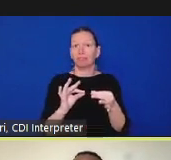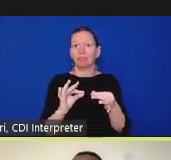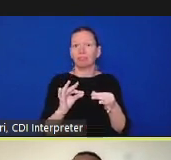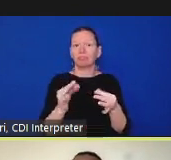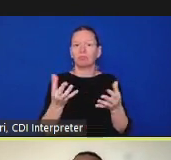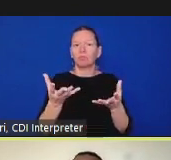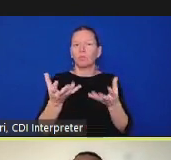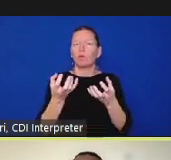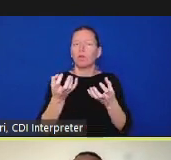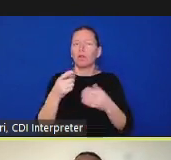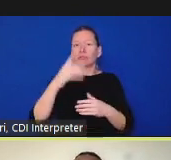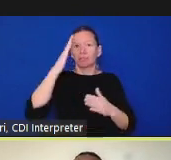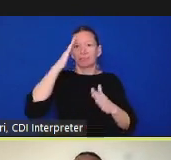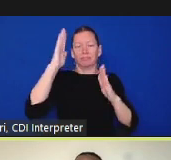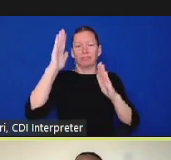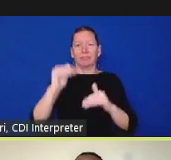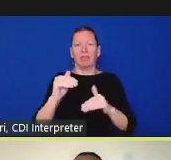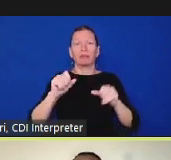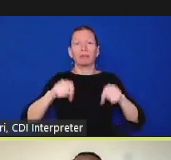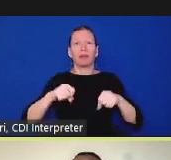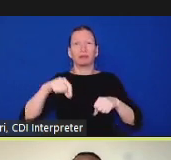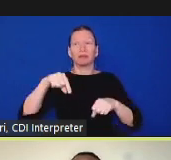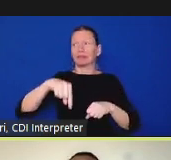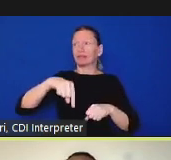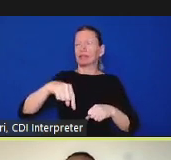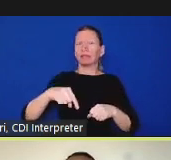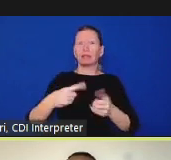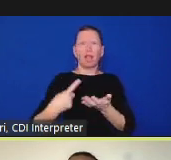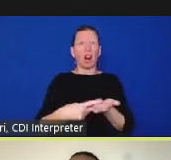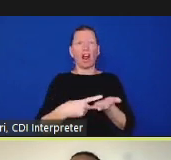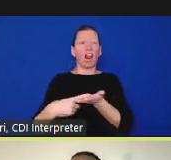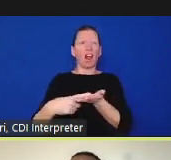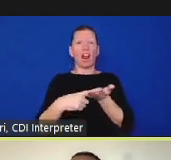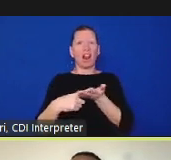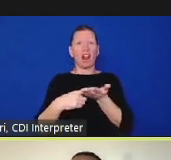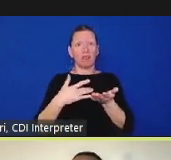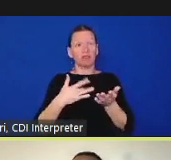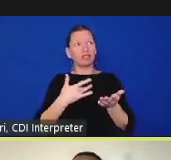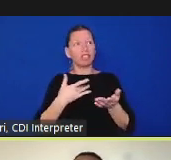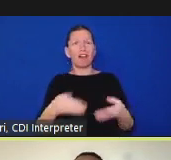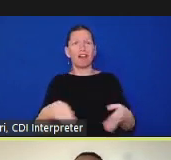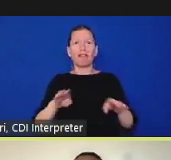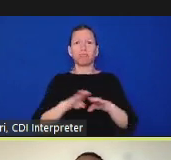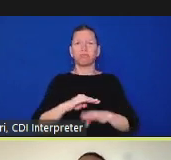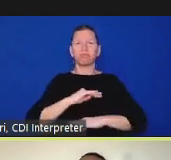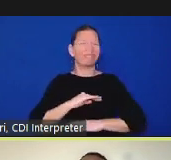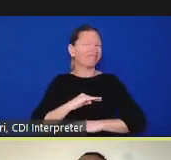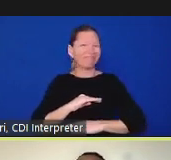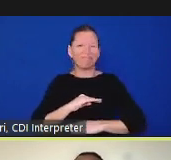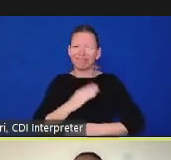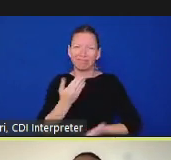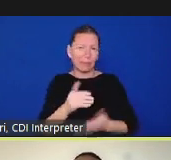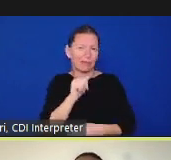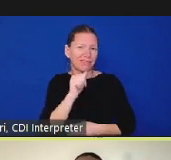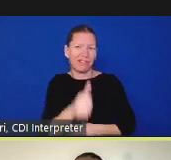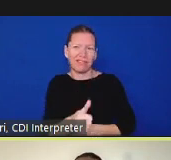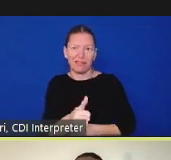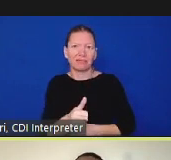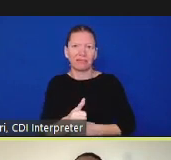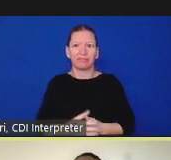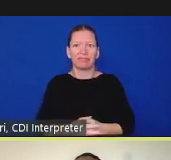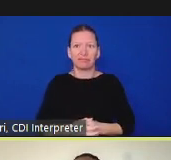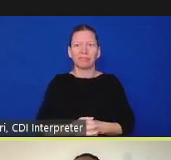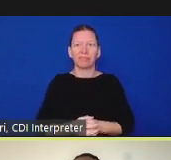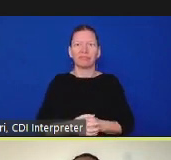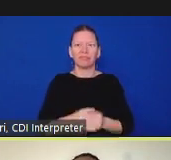and so things will continue to evolve i know in other sessions people have asked questions about the process and what's going to be the